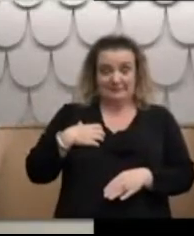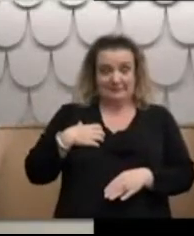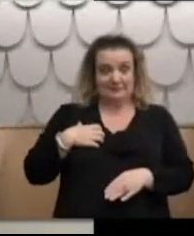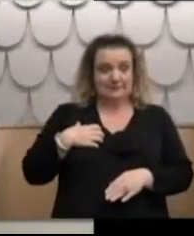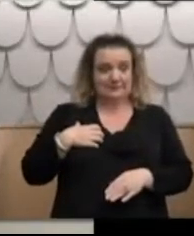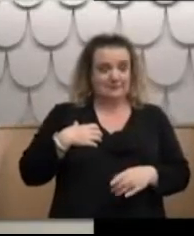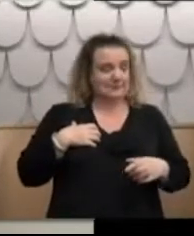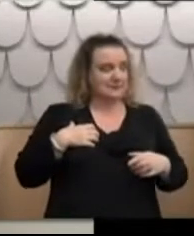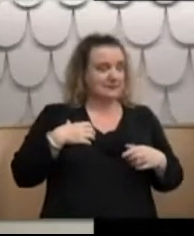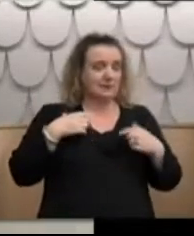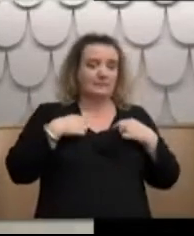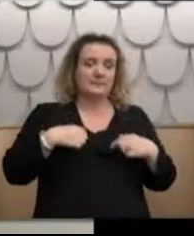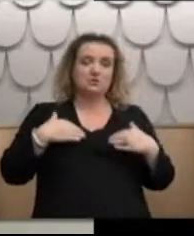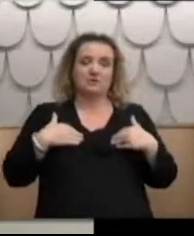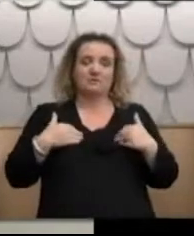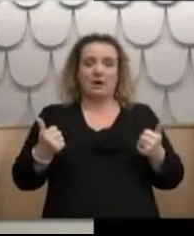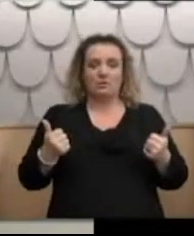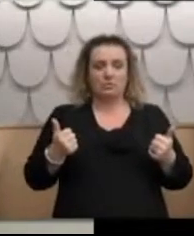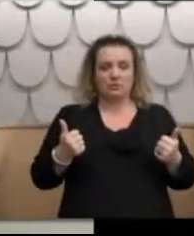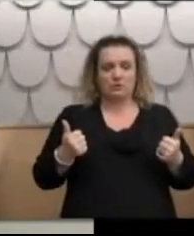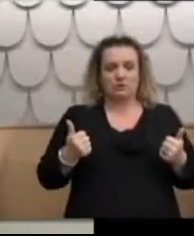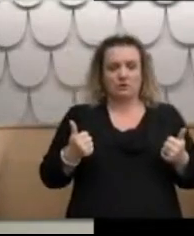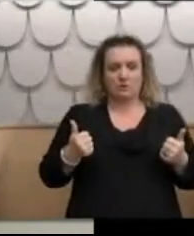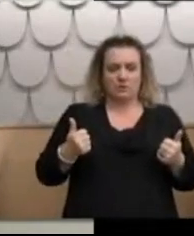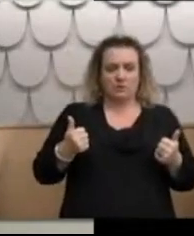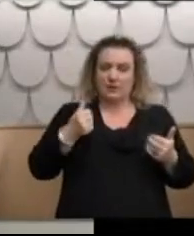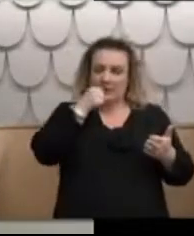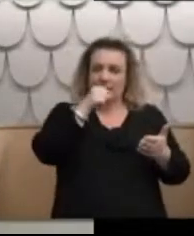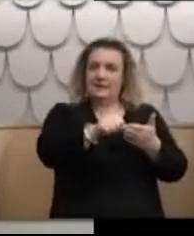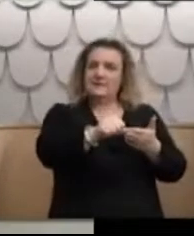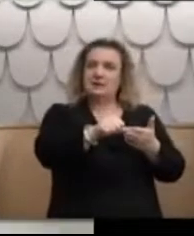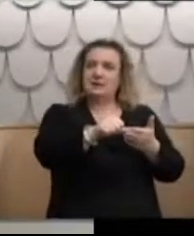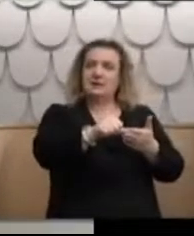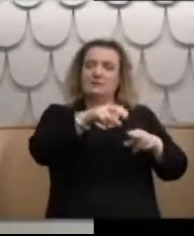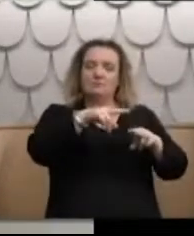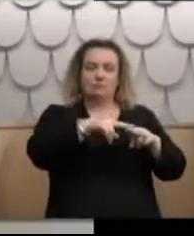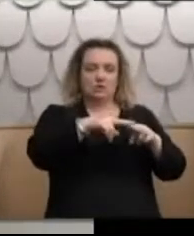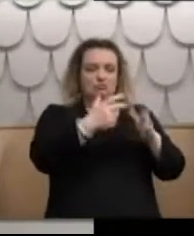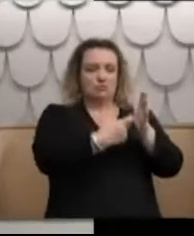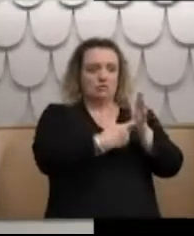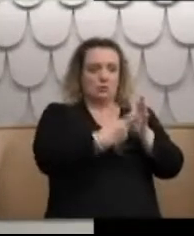Ministry of Health, letter of offer to Fred Awari, dated 2nd of December, March 2020.